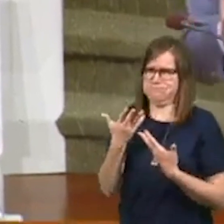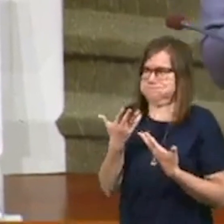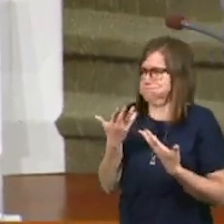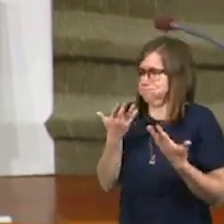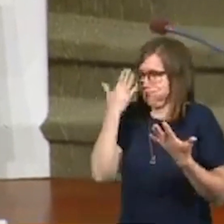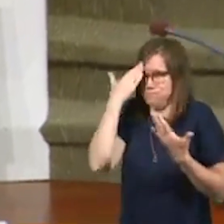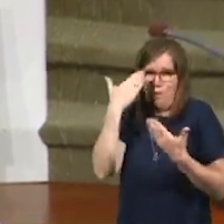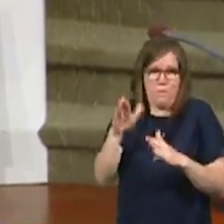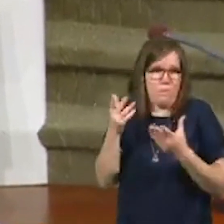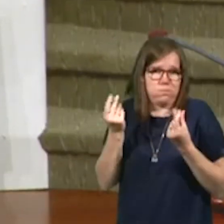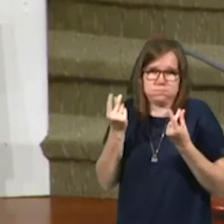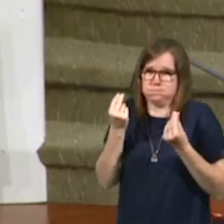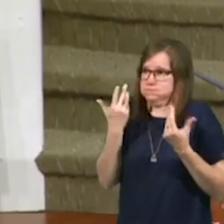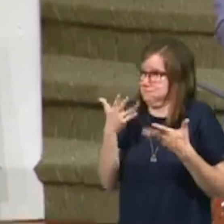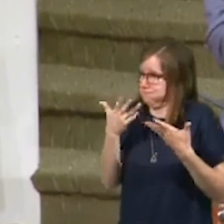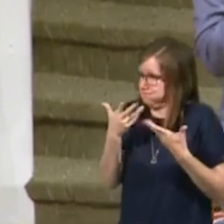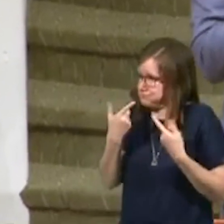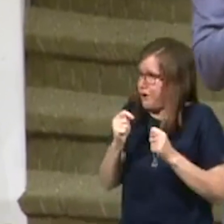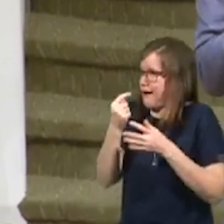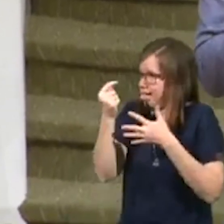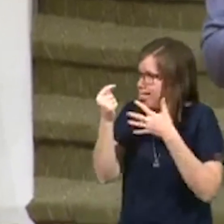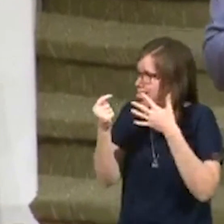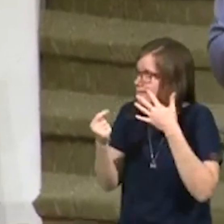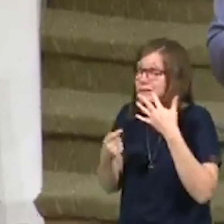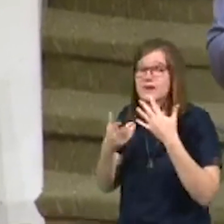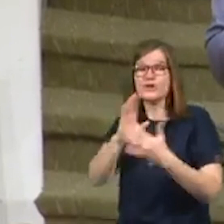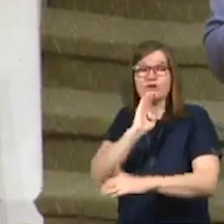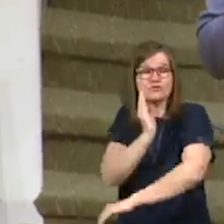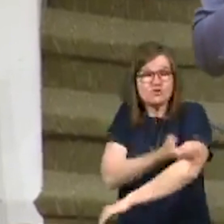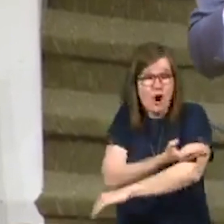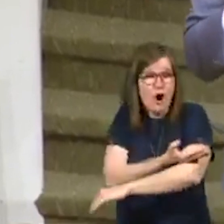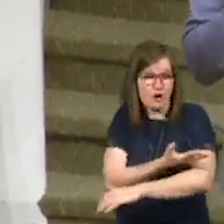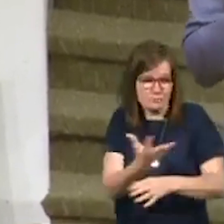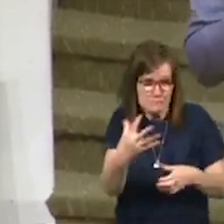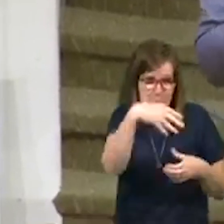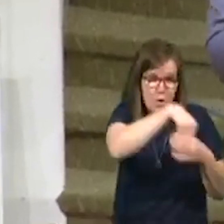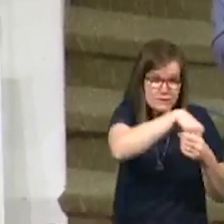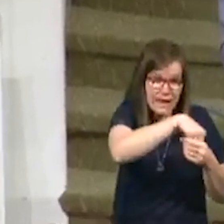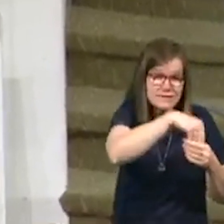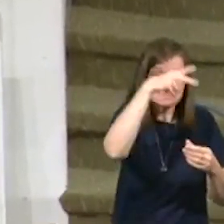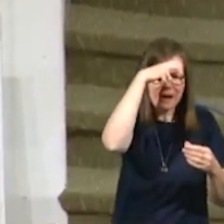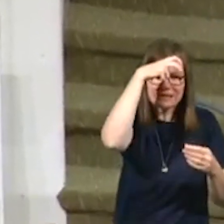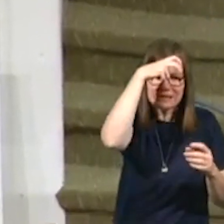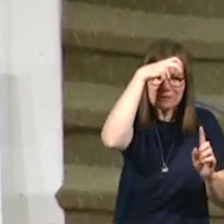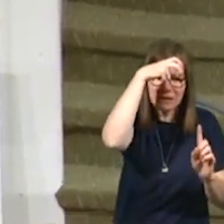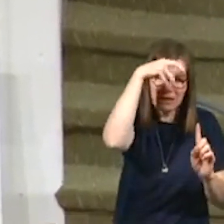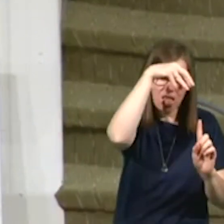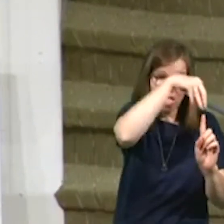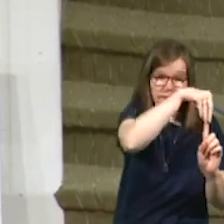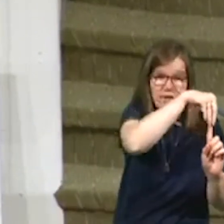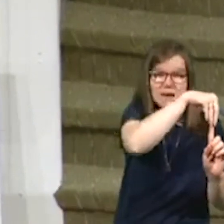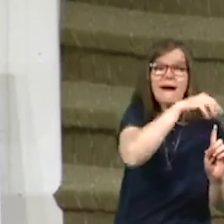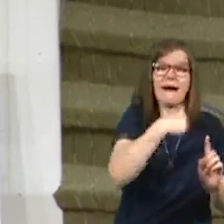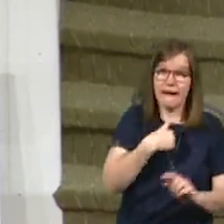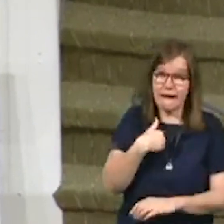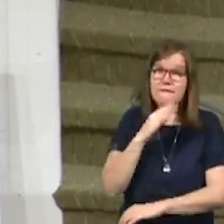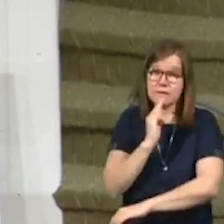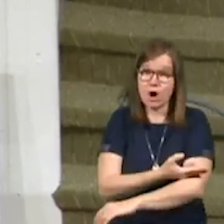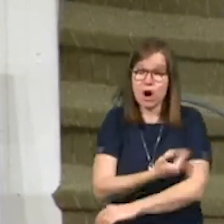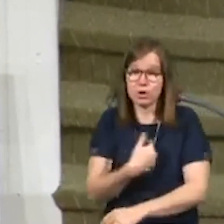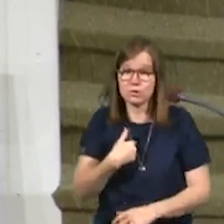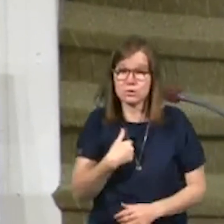Her own daughter is possessed, the Bible says, by a demon. I have a daughter.